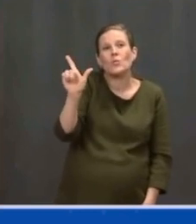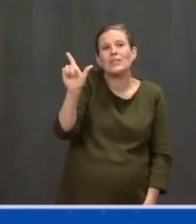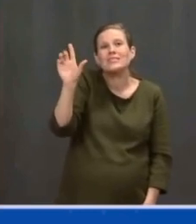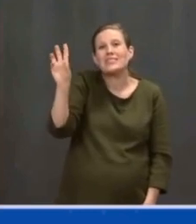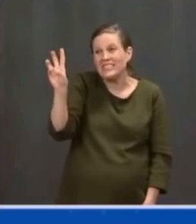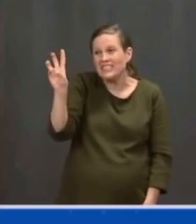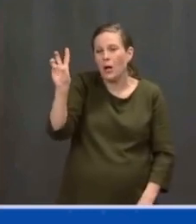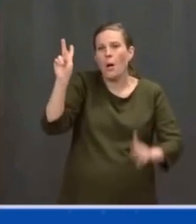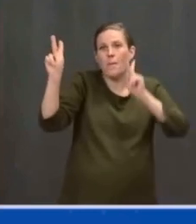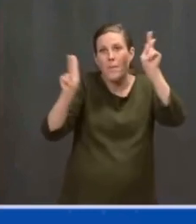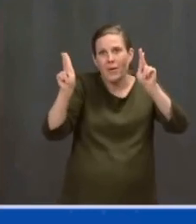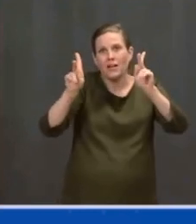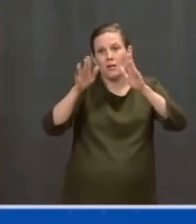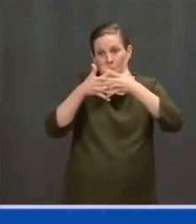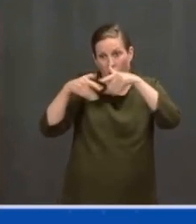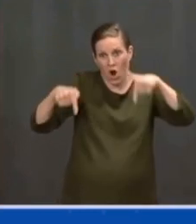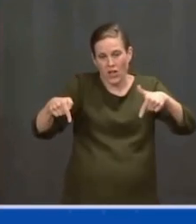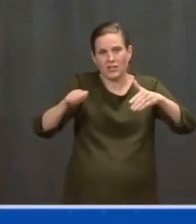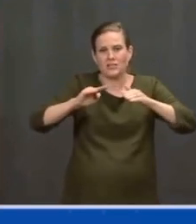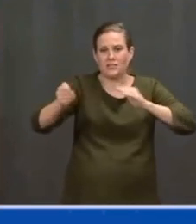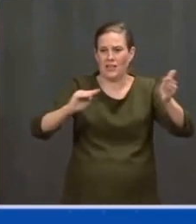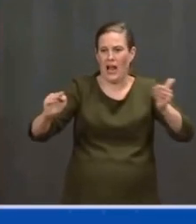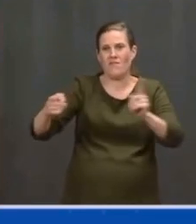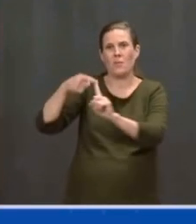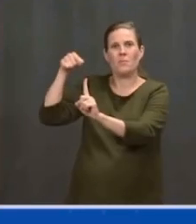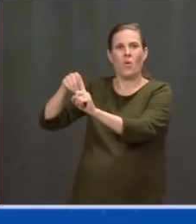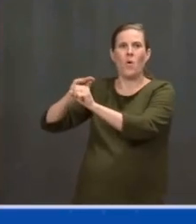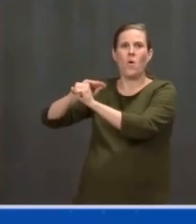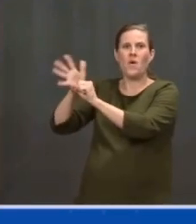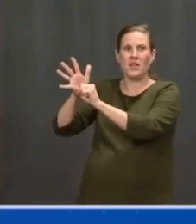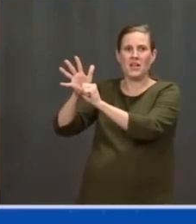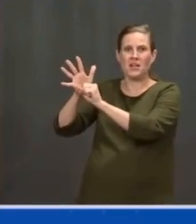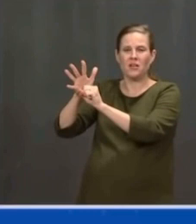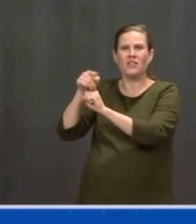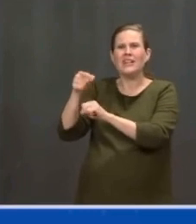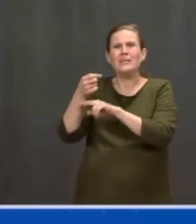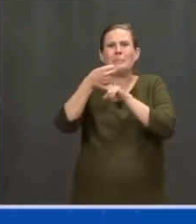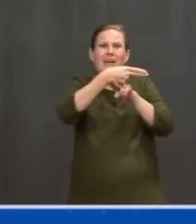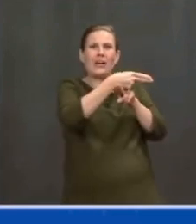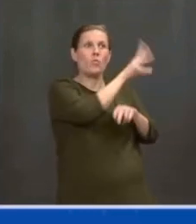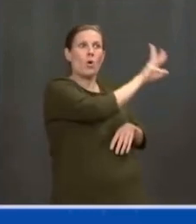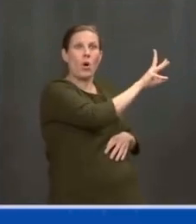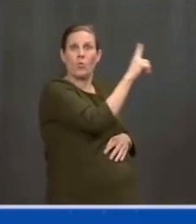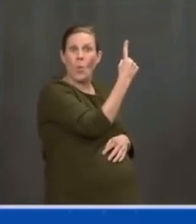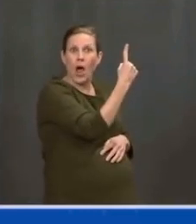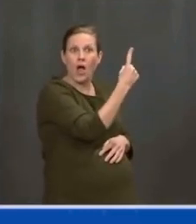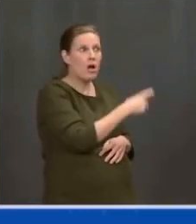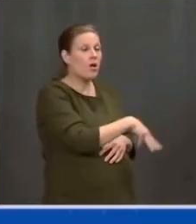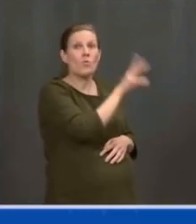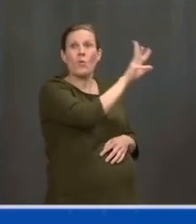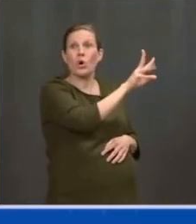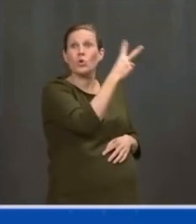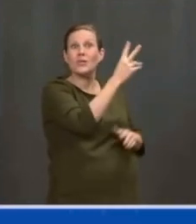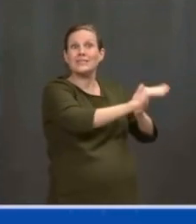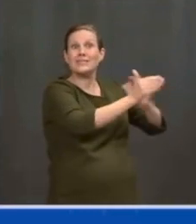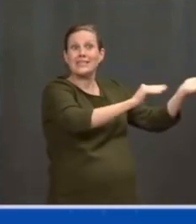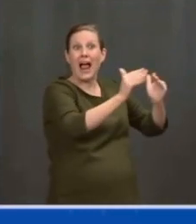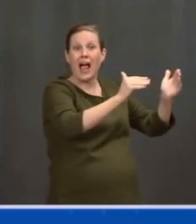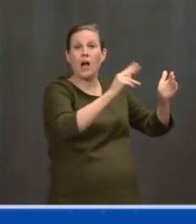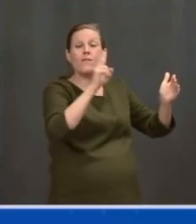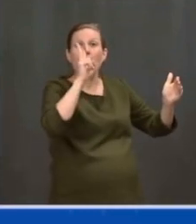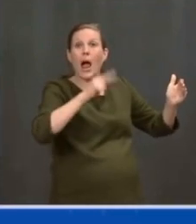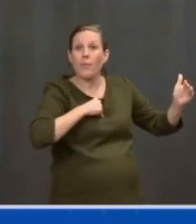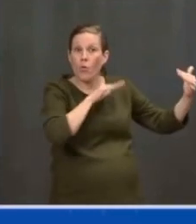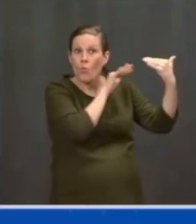More than all the people killed in World War I, World War II, the Vietnam War, 9-11